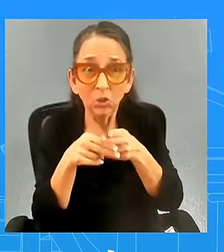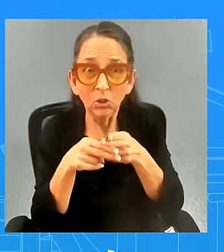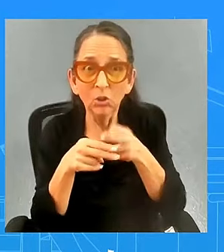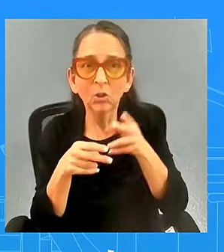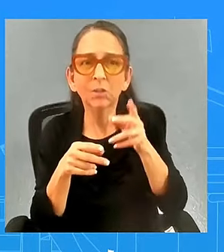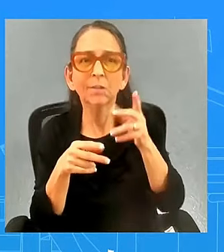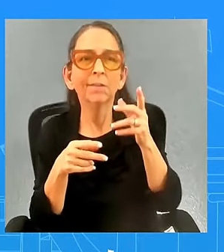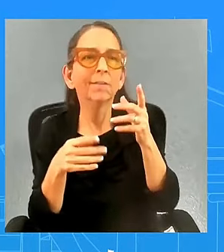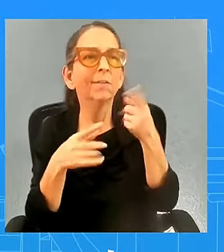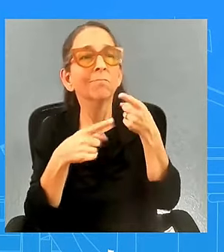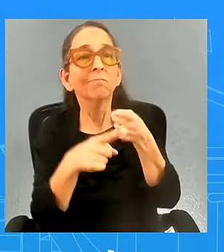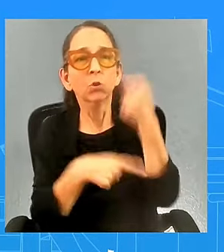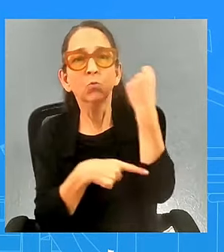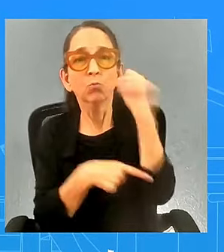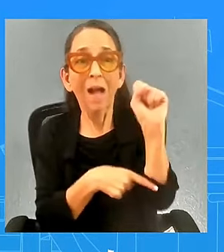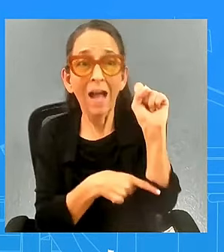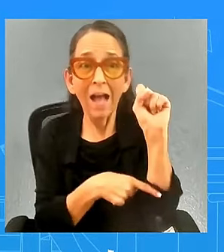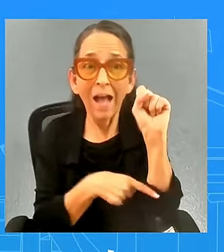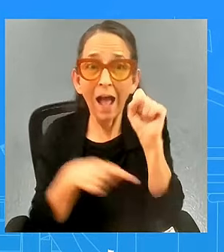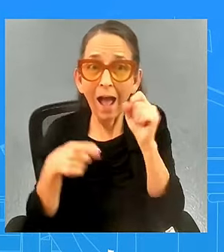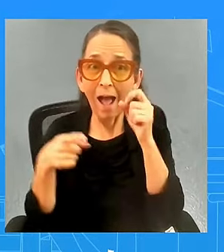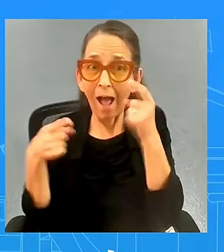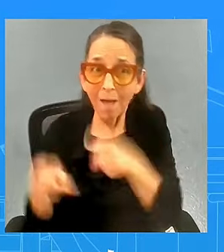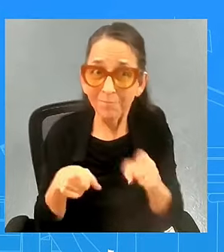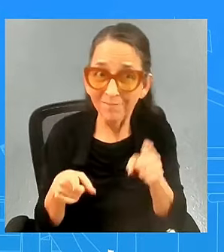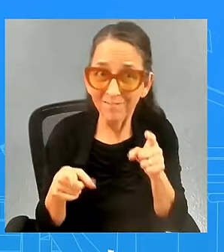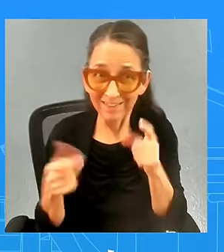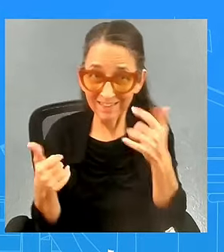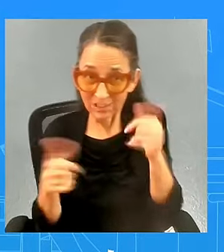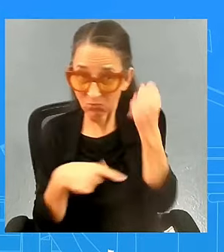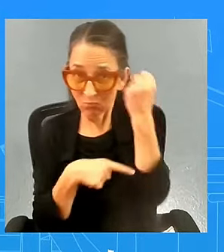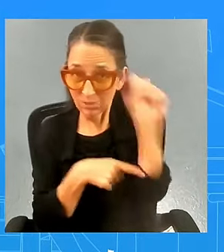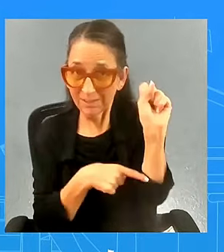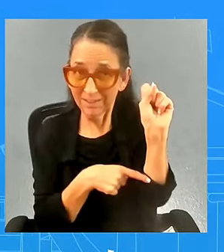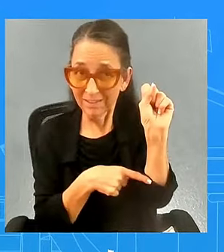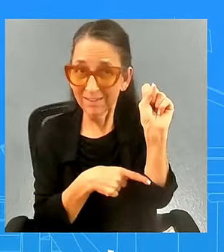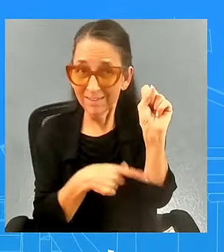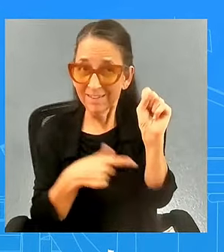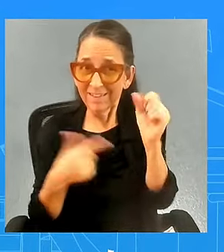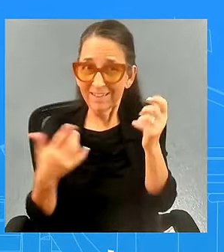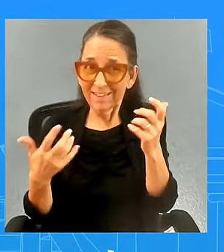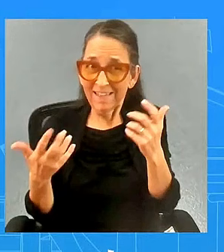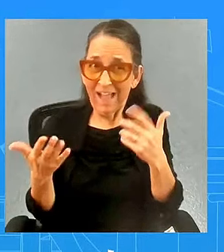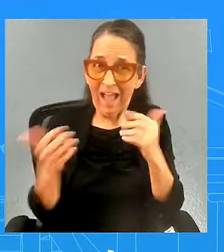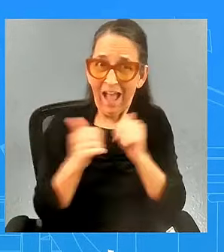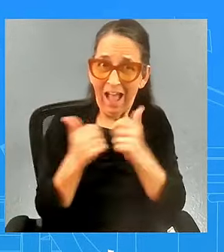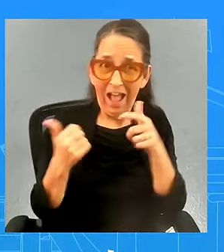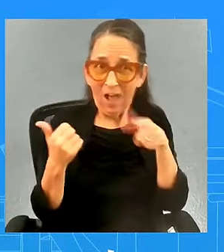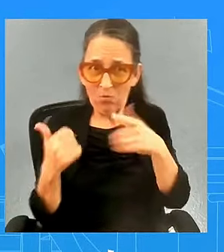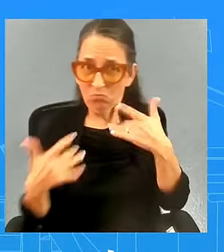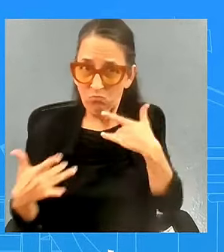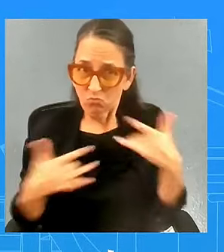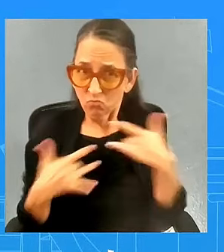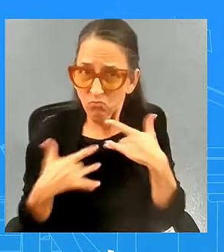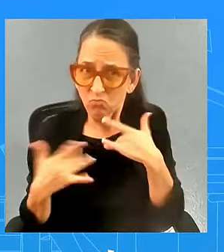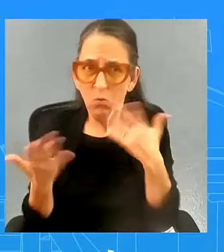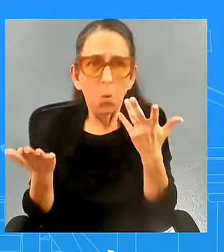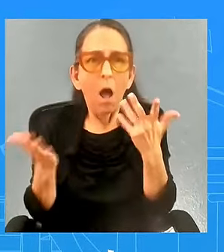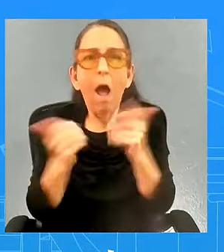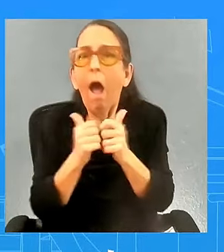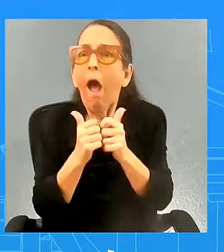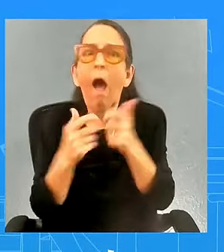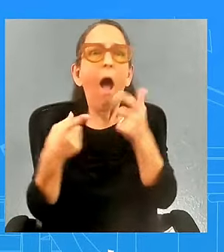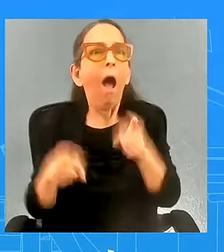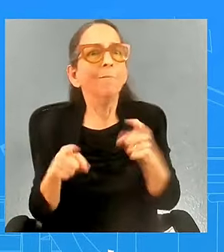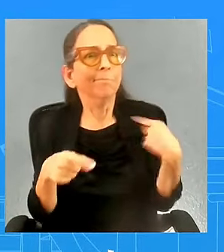um on strike how concerned are you um with what's going on with boeing and you know is